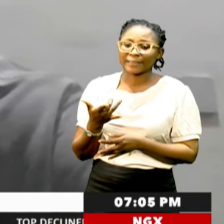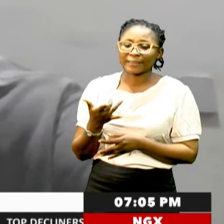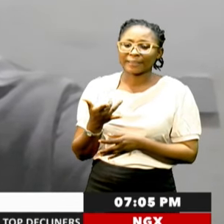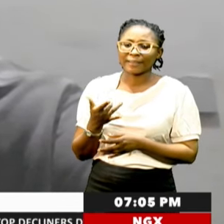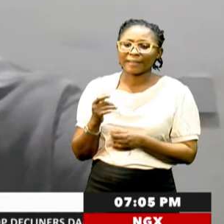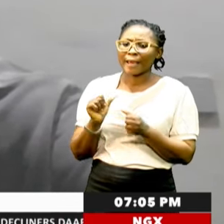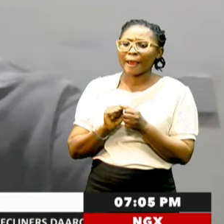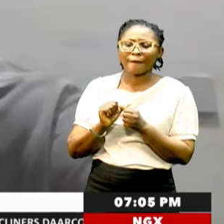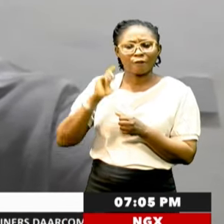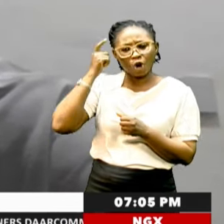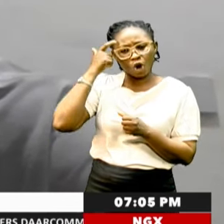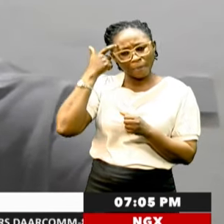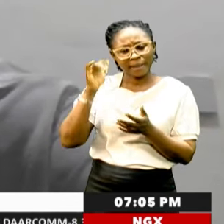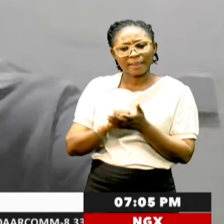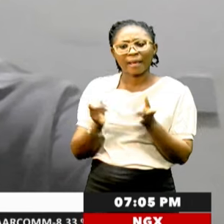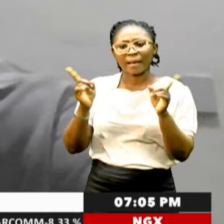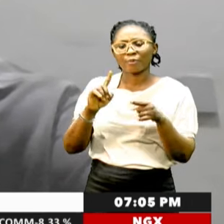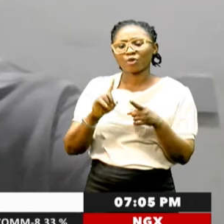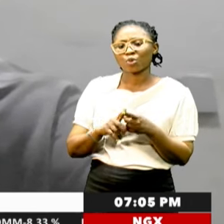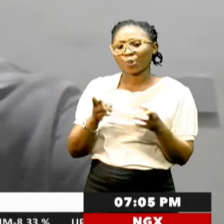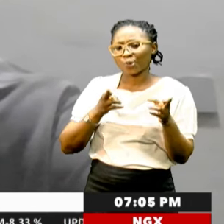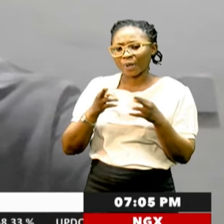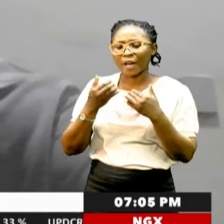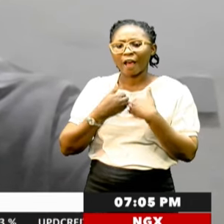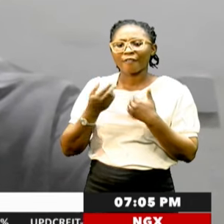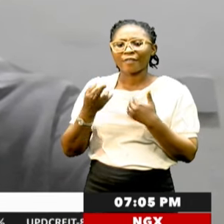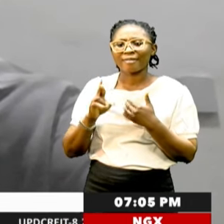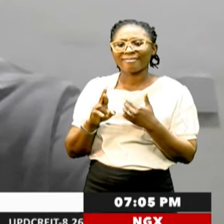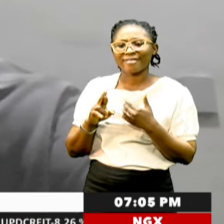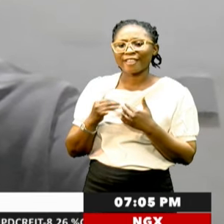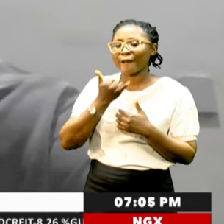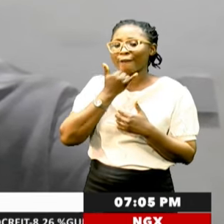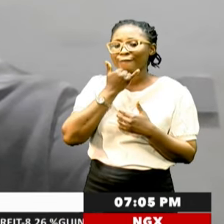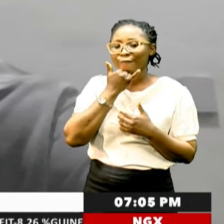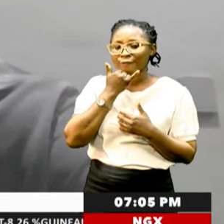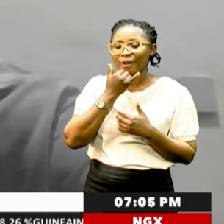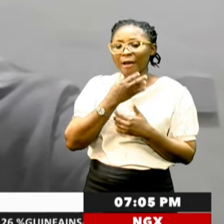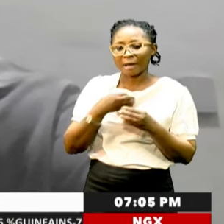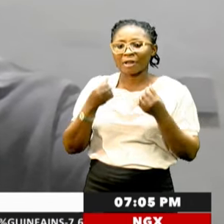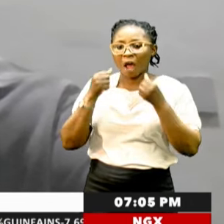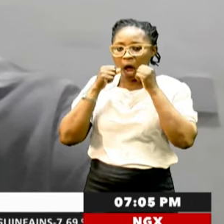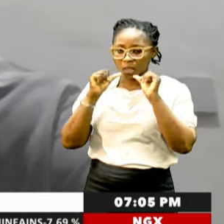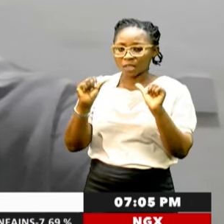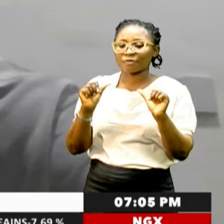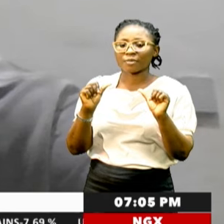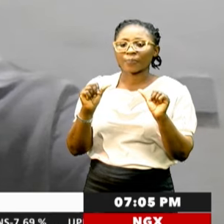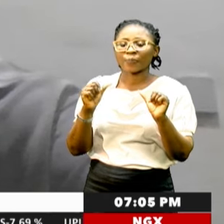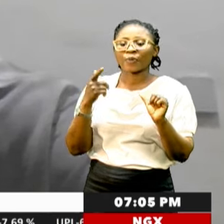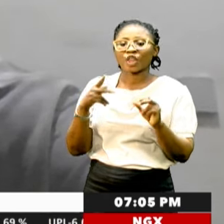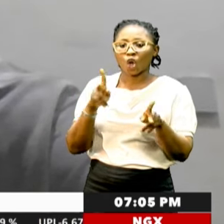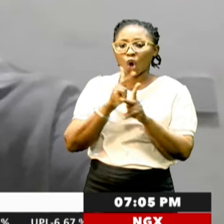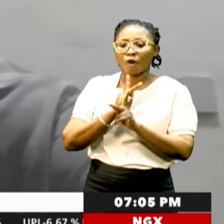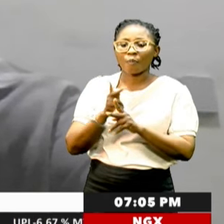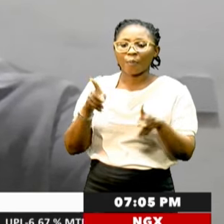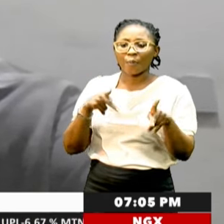Every government that comes to reign has its downsides and, of course, its pluses. The Conservative Party